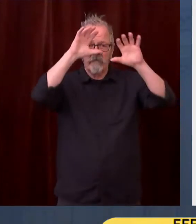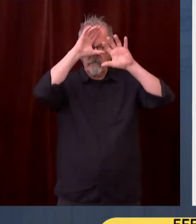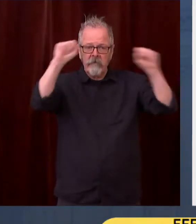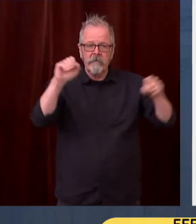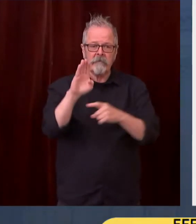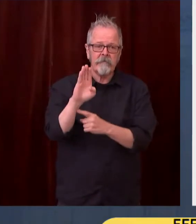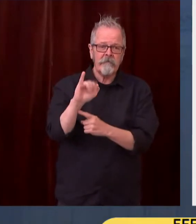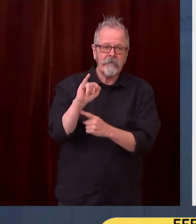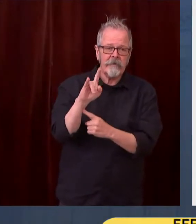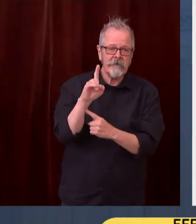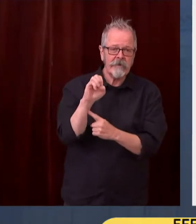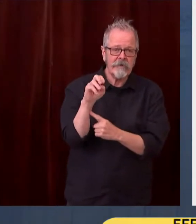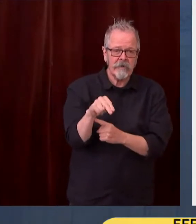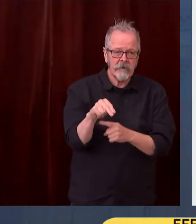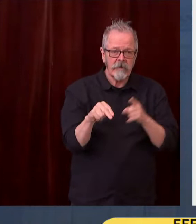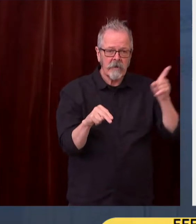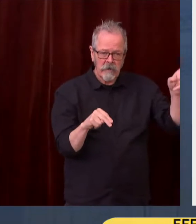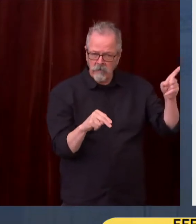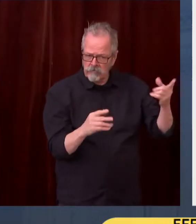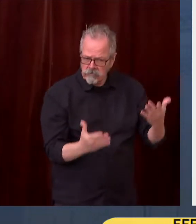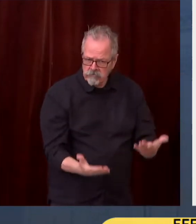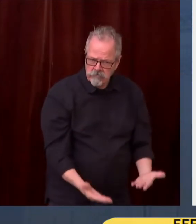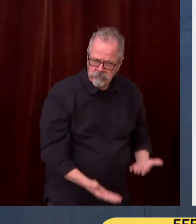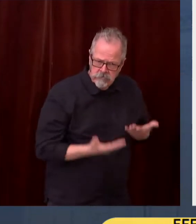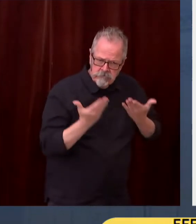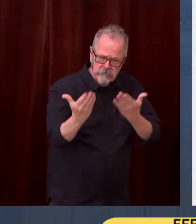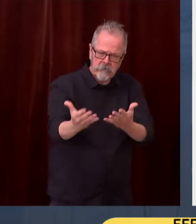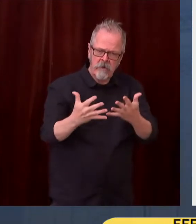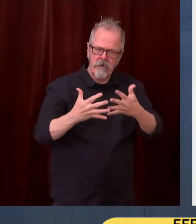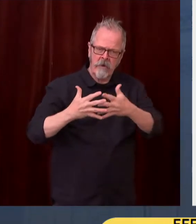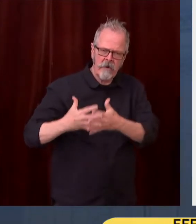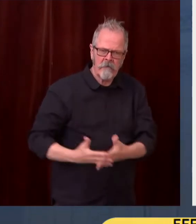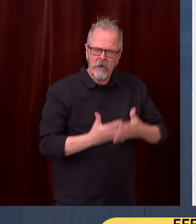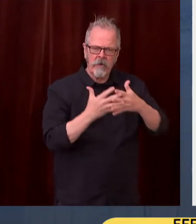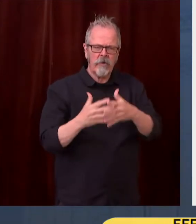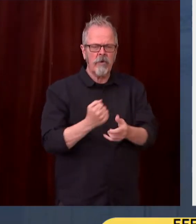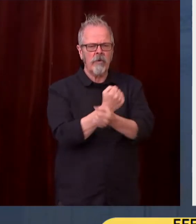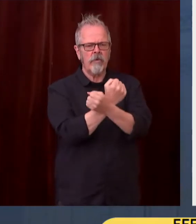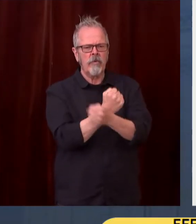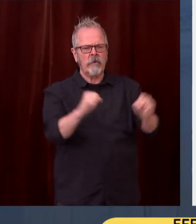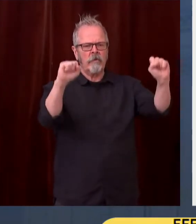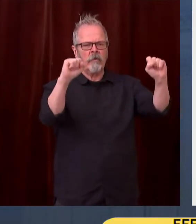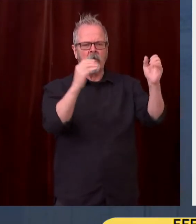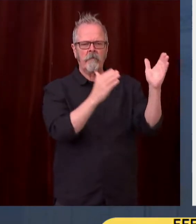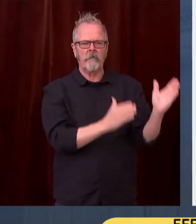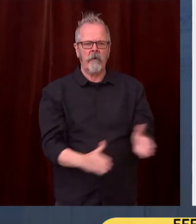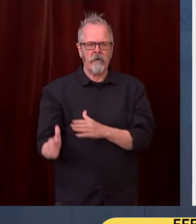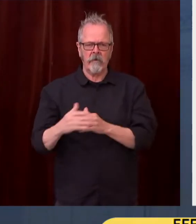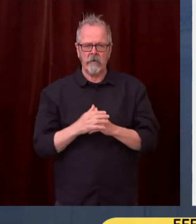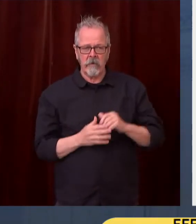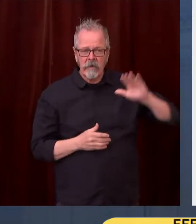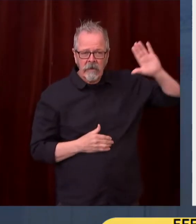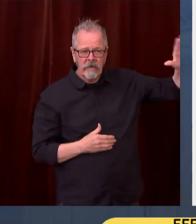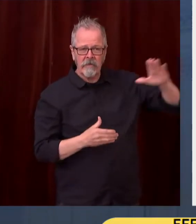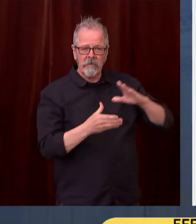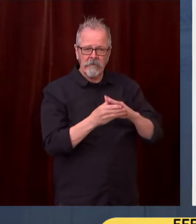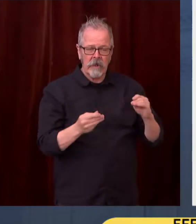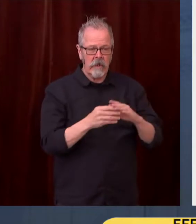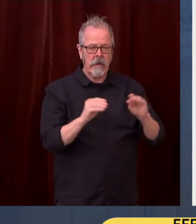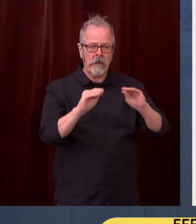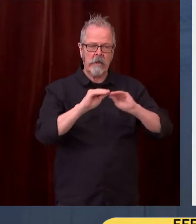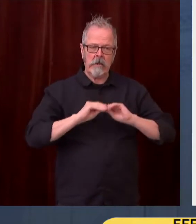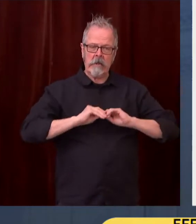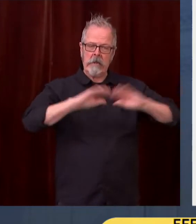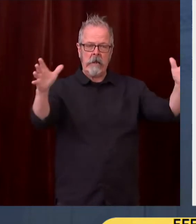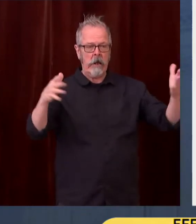he said, the need to act is clear. It's in the lines at food banks, the small businesses that are closed or closing, and the growing